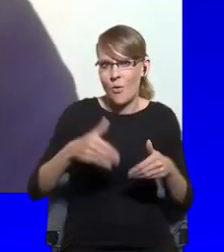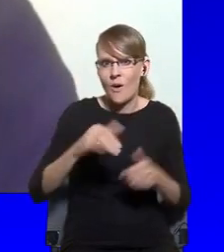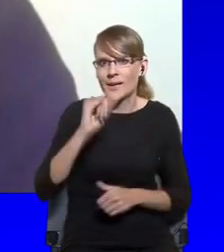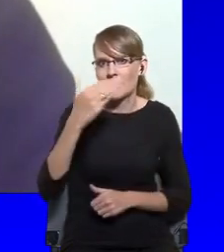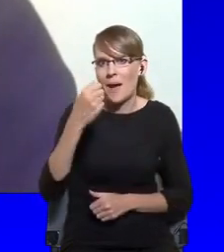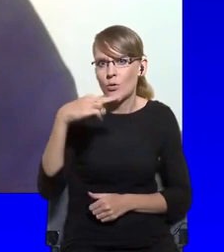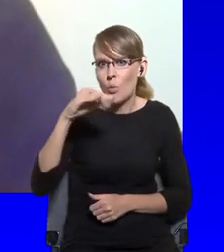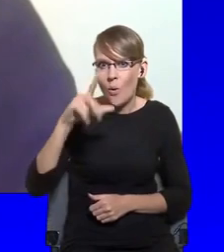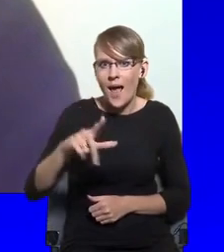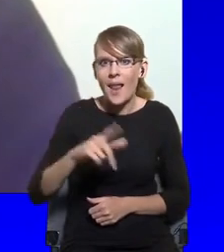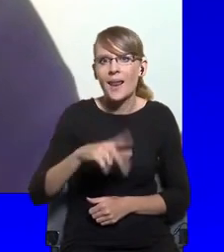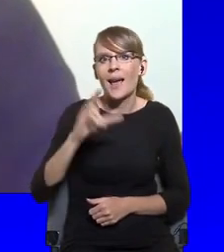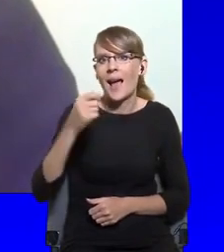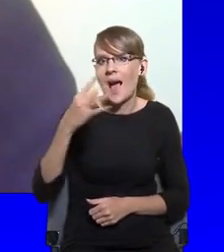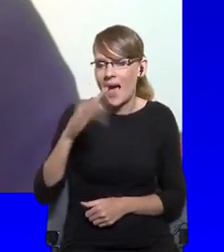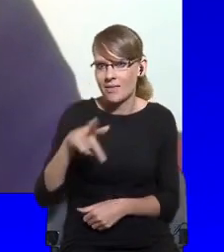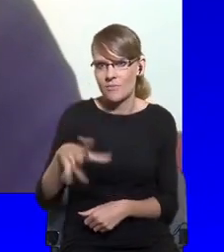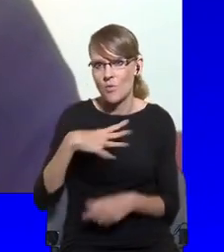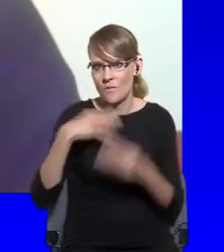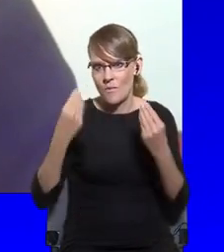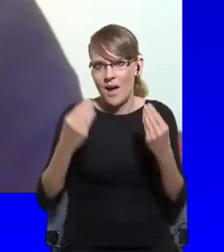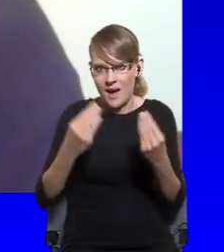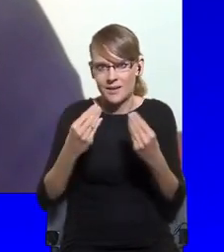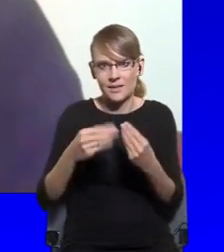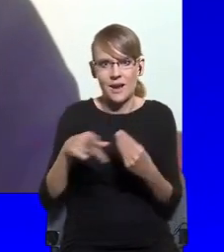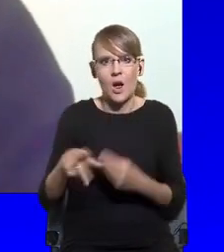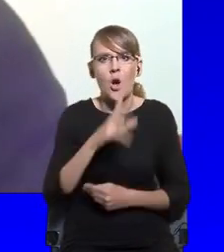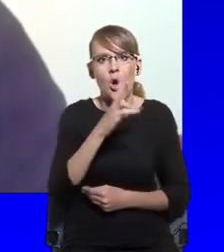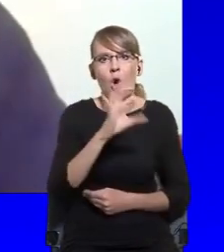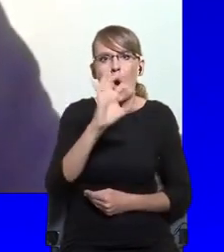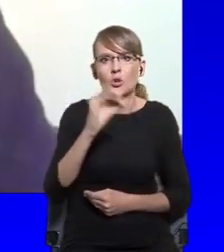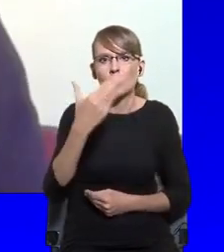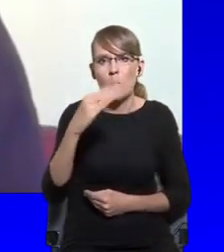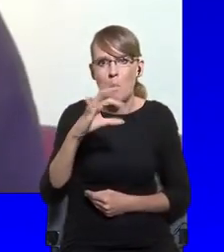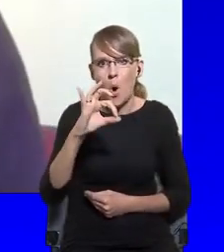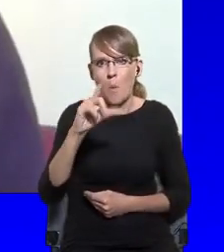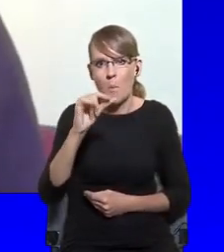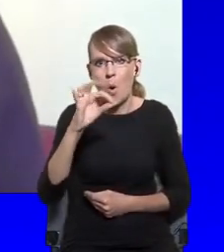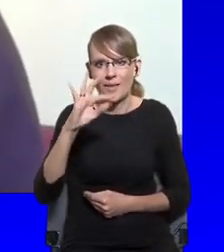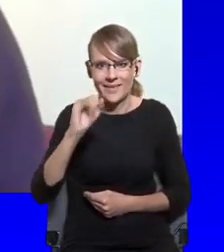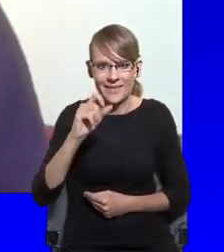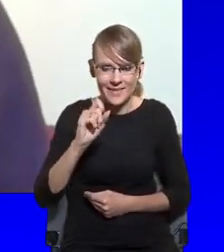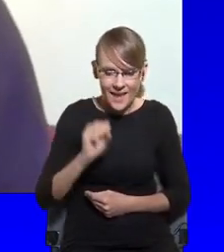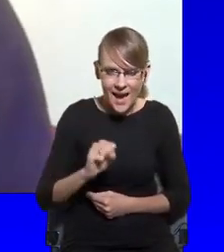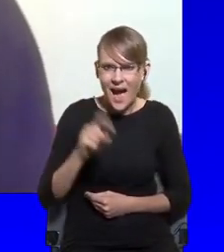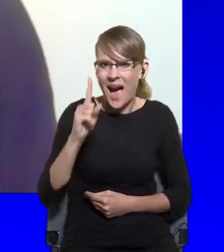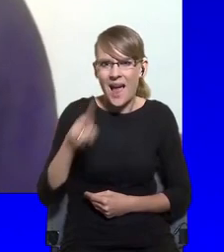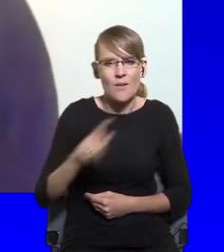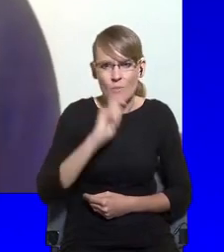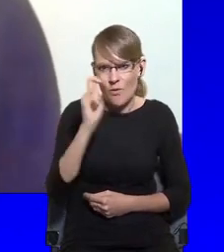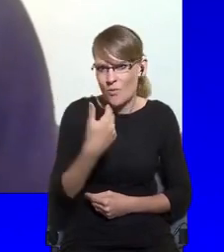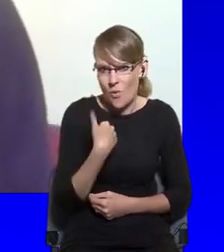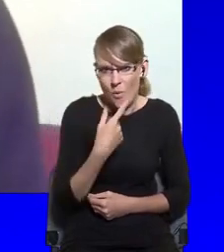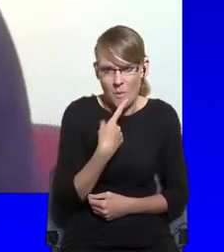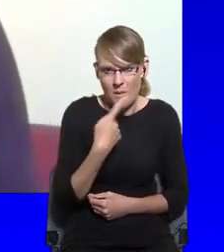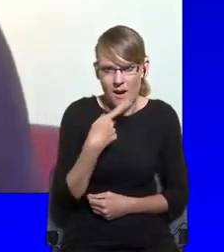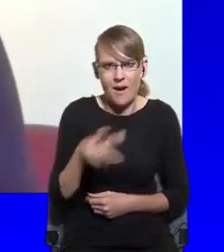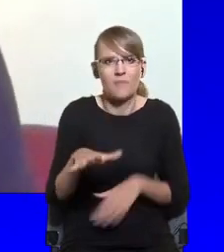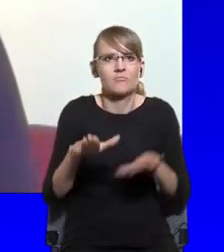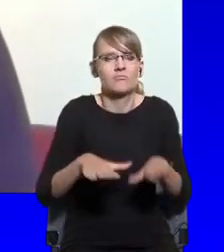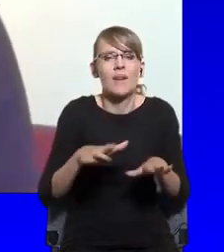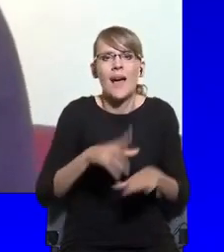that he didn't really do a lot of traveling, but in fact hardly ever left Koenigsberg slash Kaliningrad.